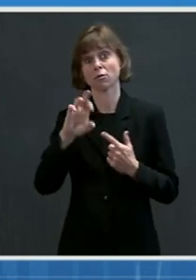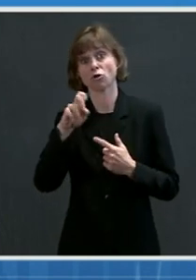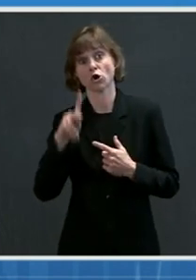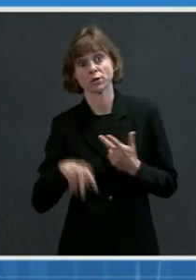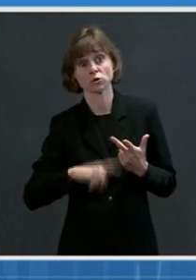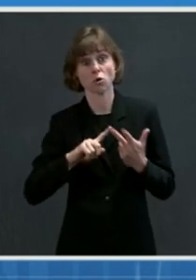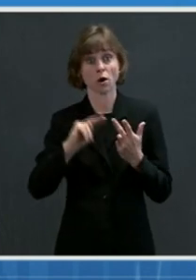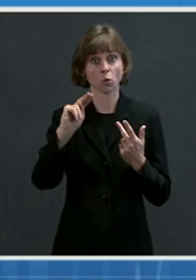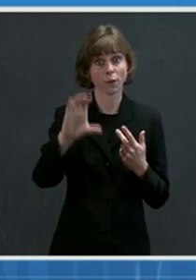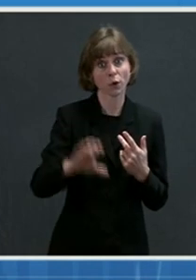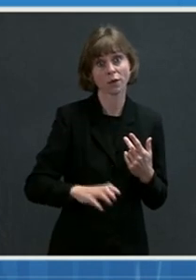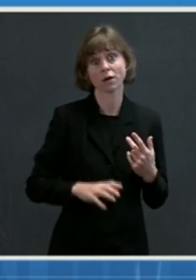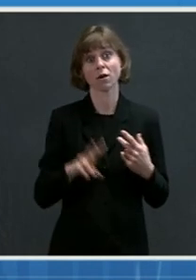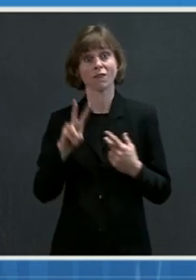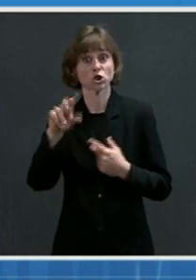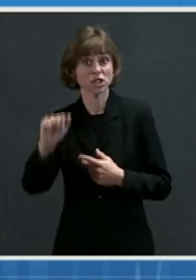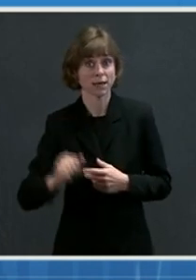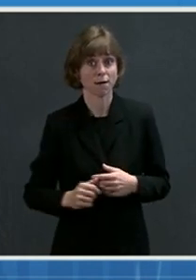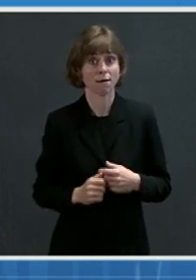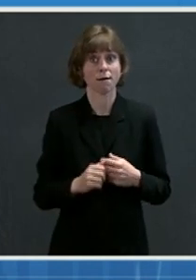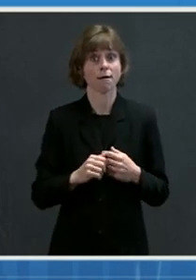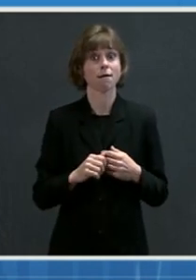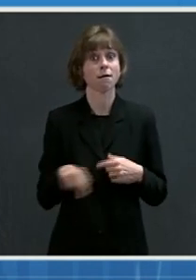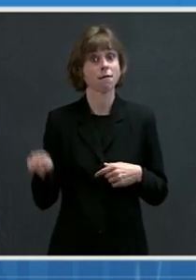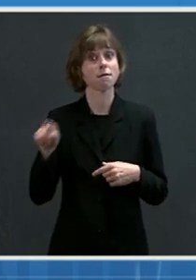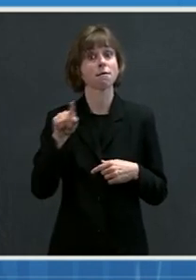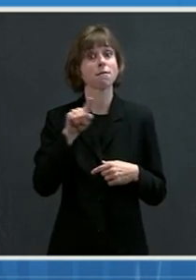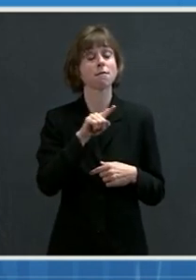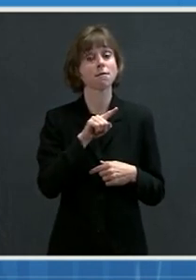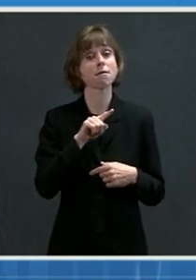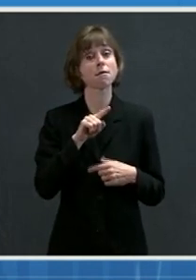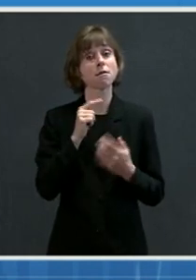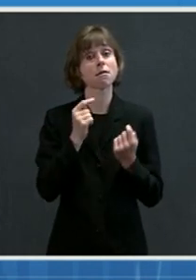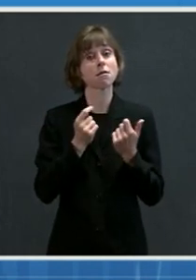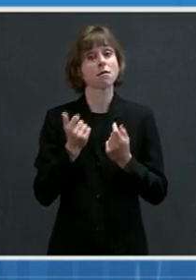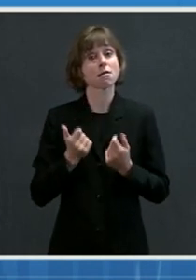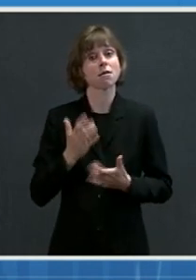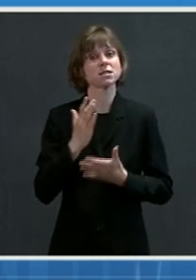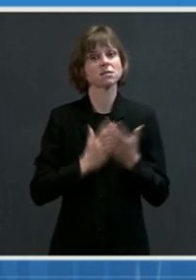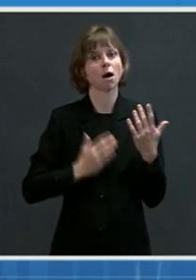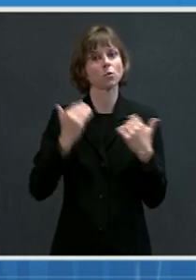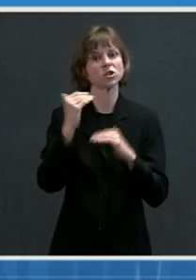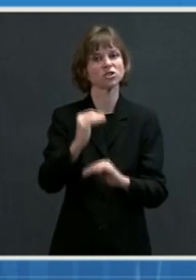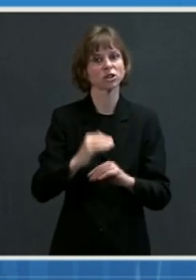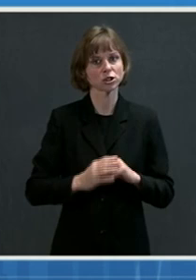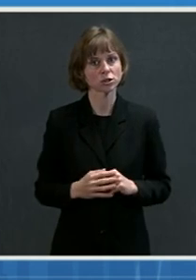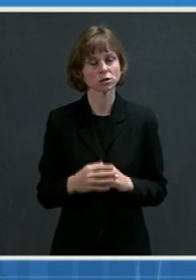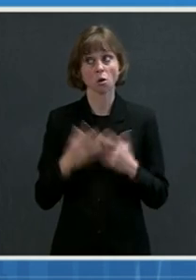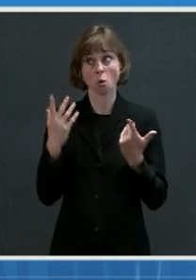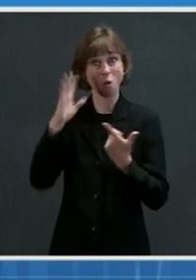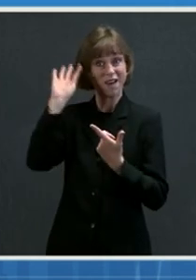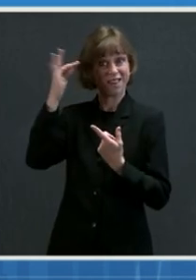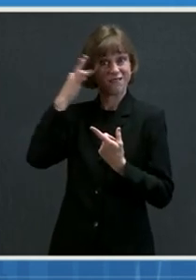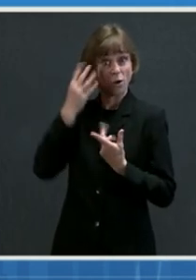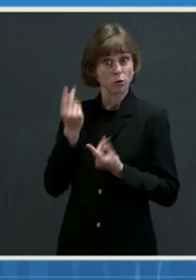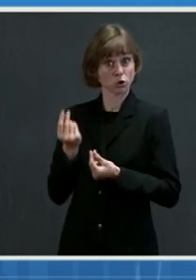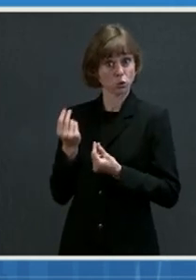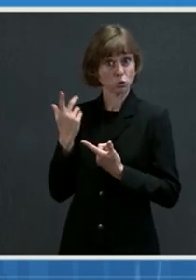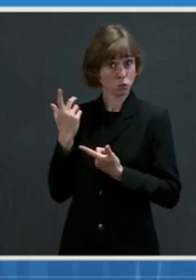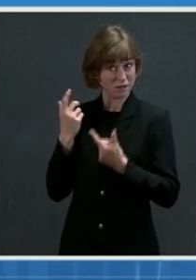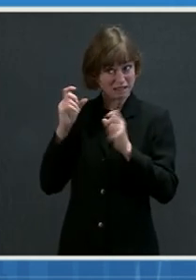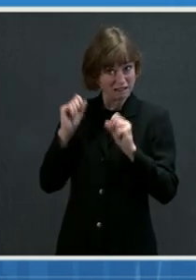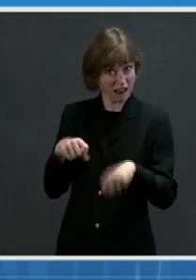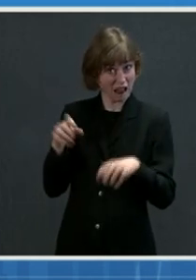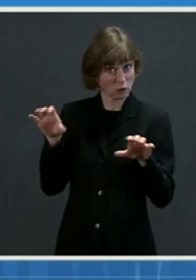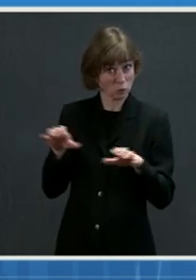North Carolina, Virginia. So is there anything that the federal government can do? Is there anything that your